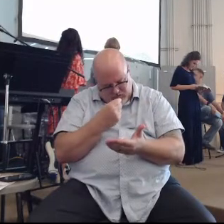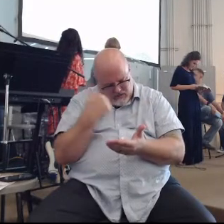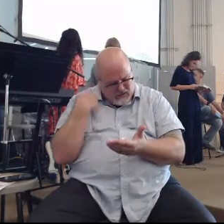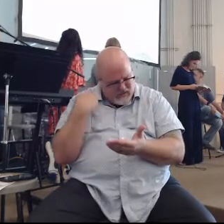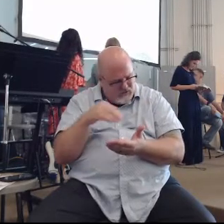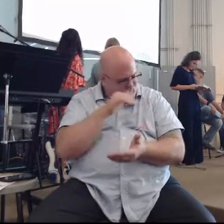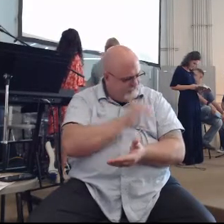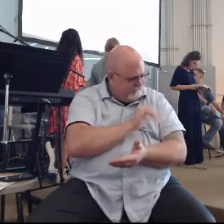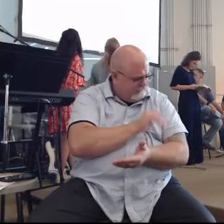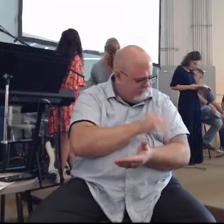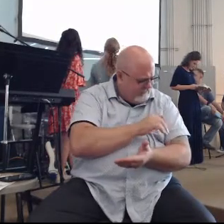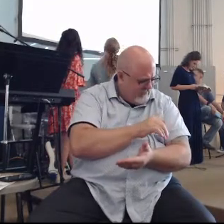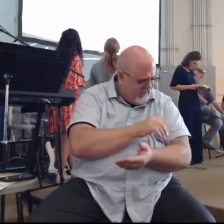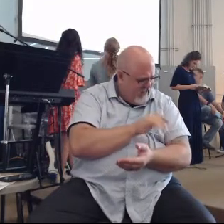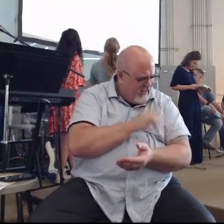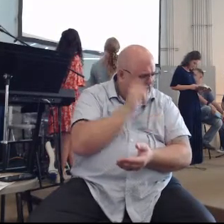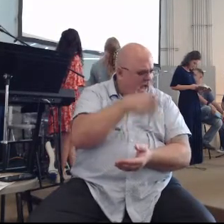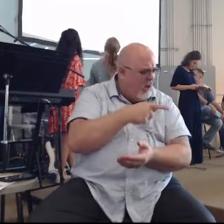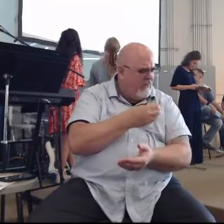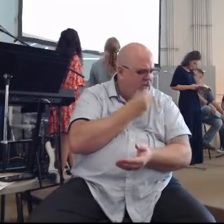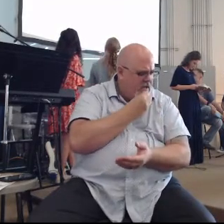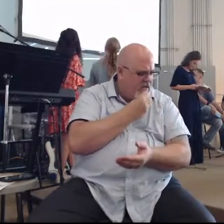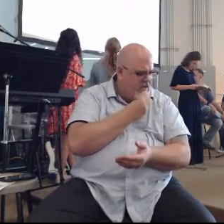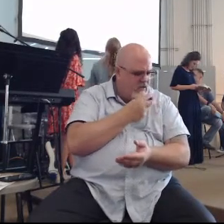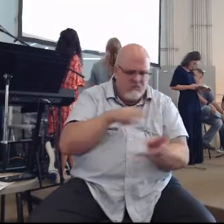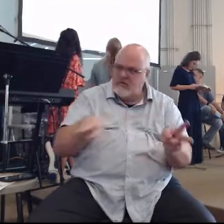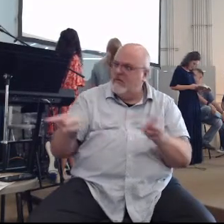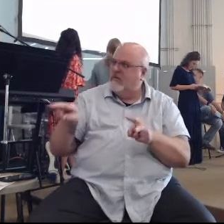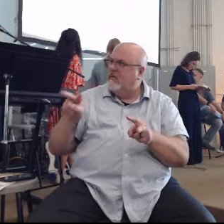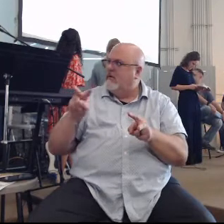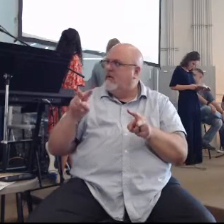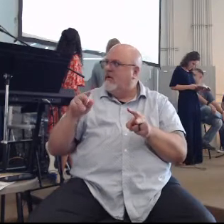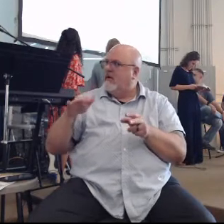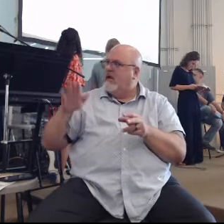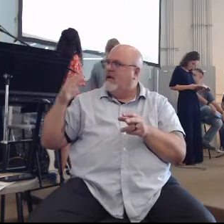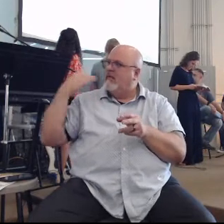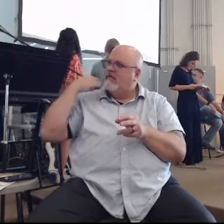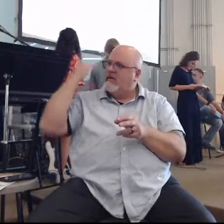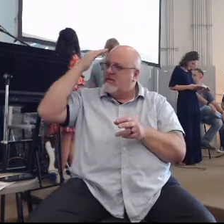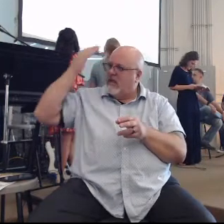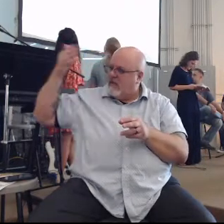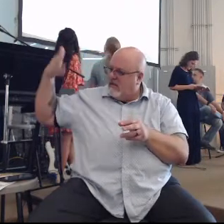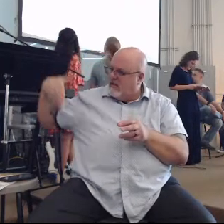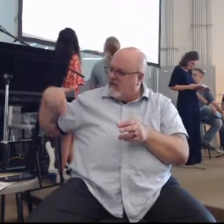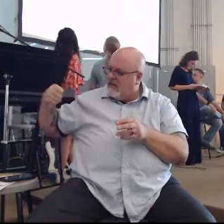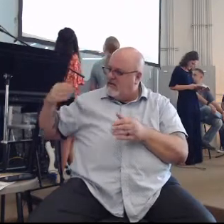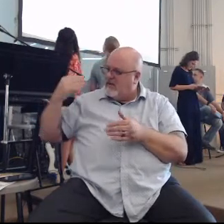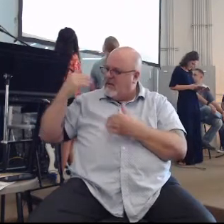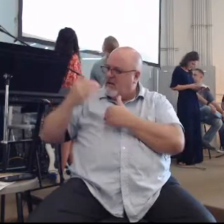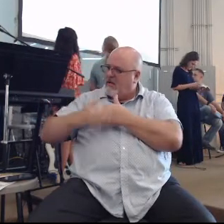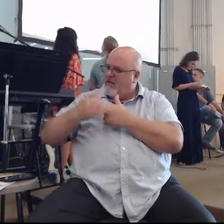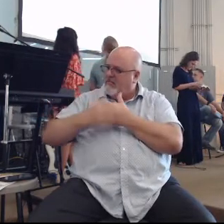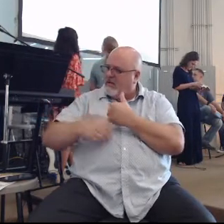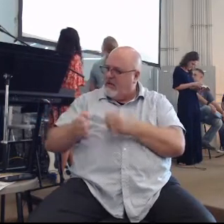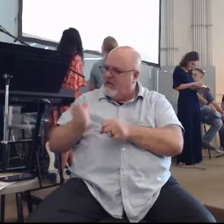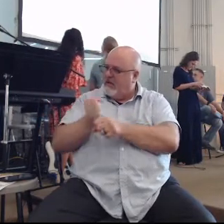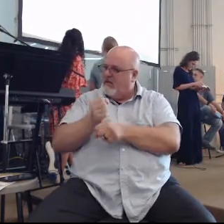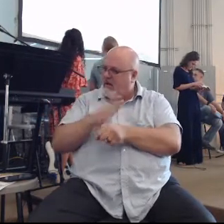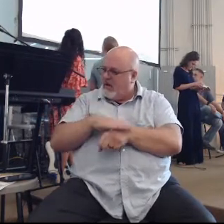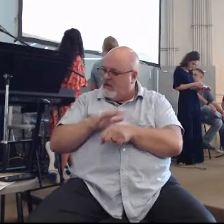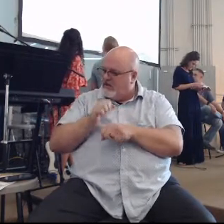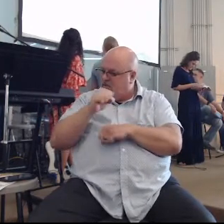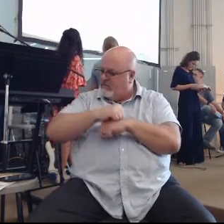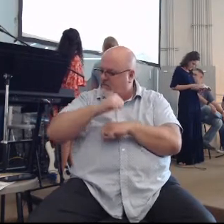touched him and told him, Get up and eat. He looked around, and there beside his head was some bread baked on hot stones and a jar of water.